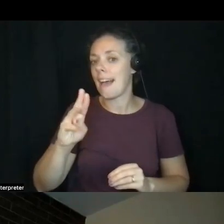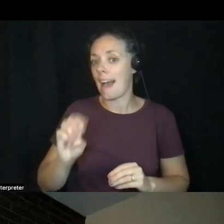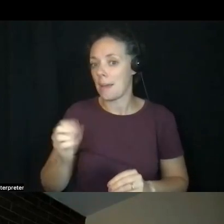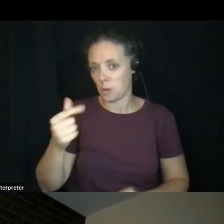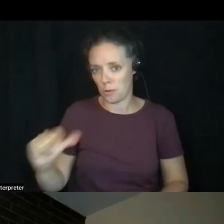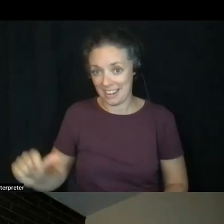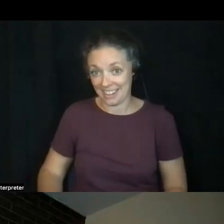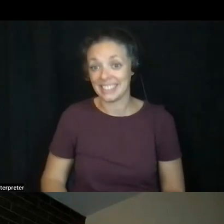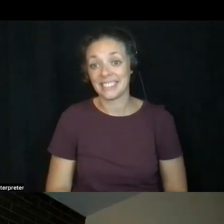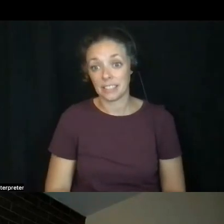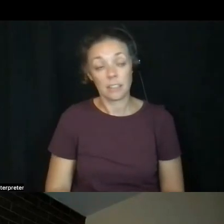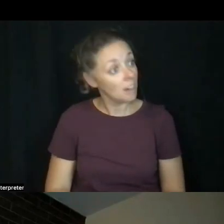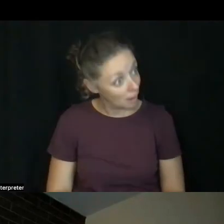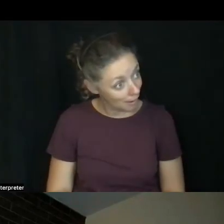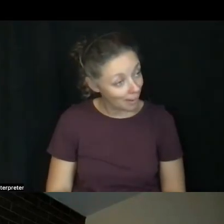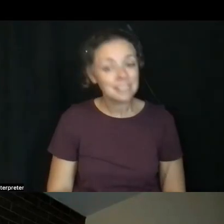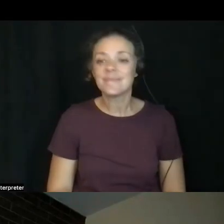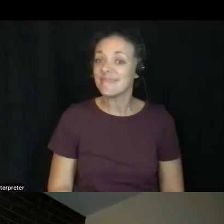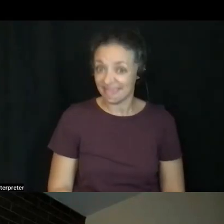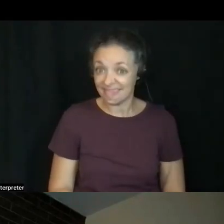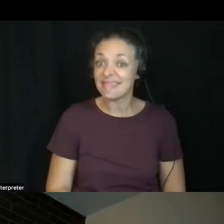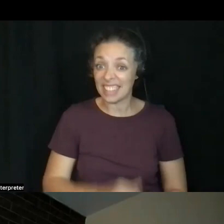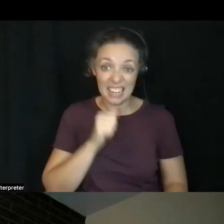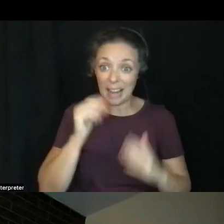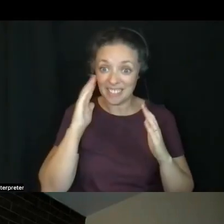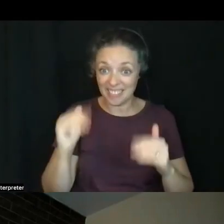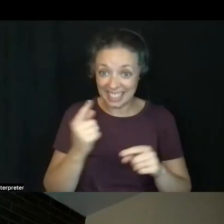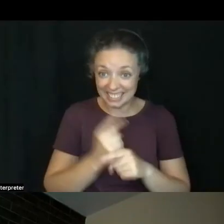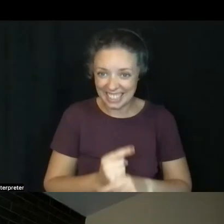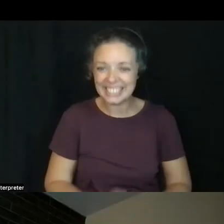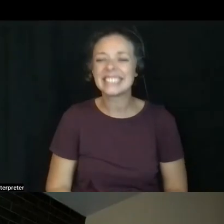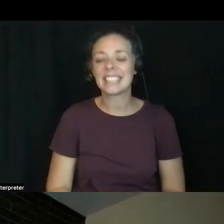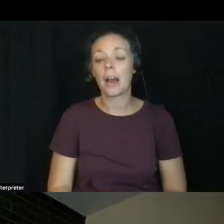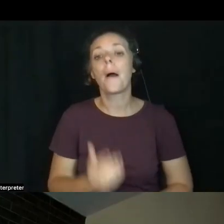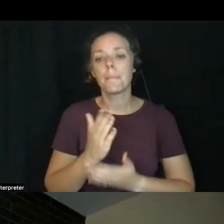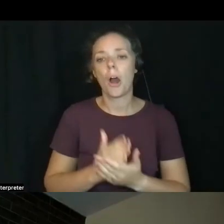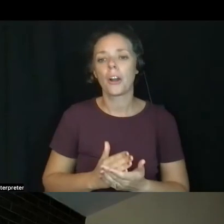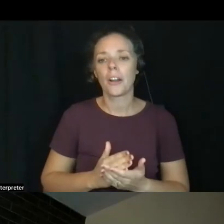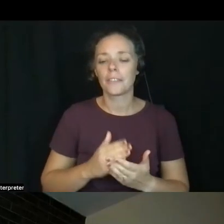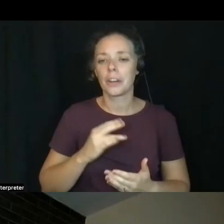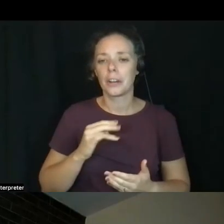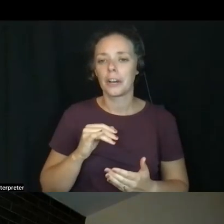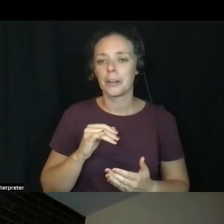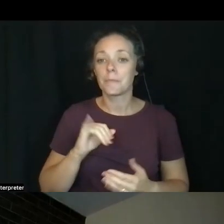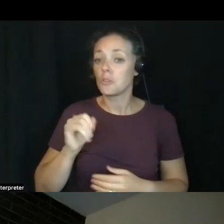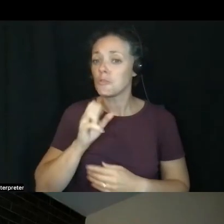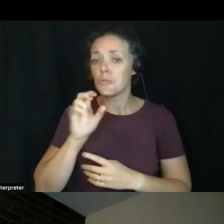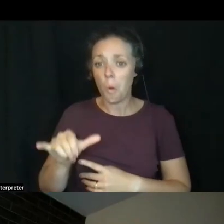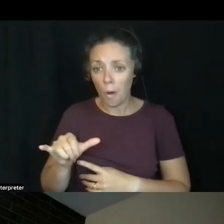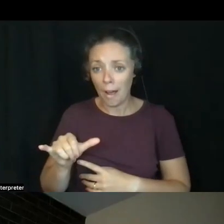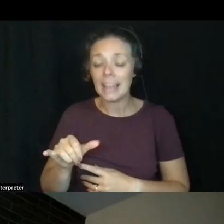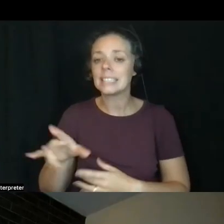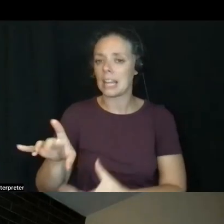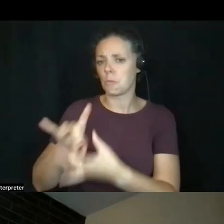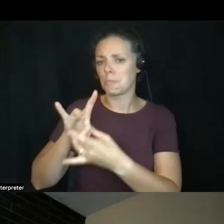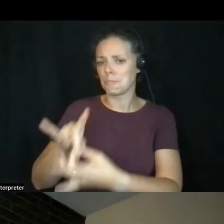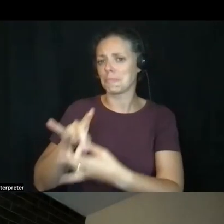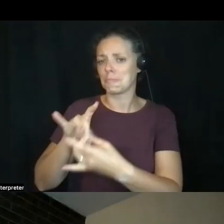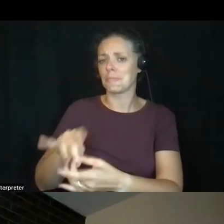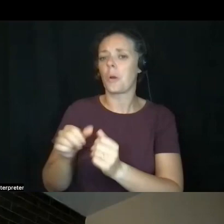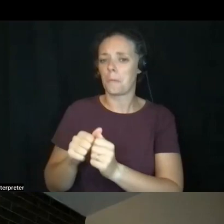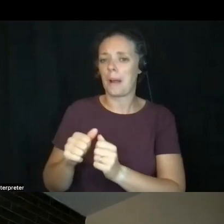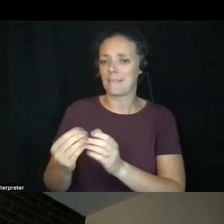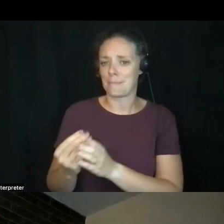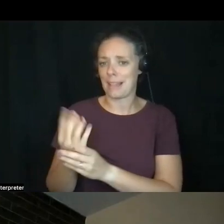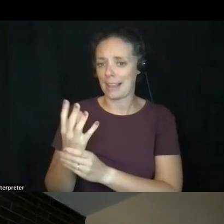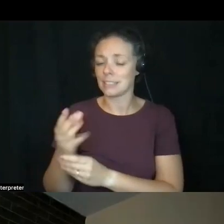which is completely unexpected. So part of the joy of this is, is like I said, this relationship with plants, getting to know them